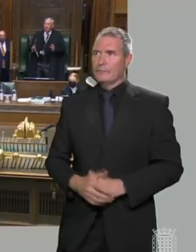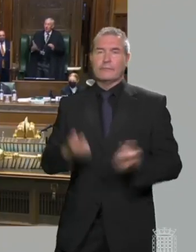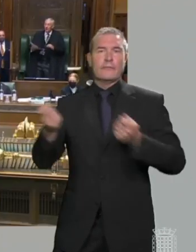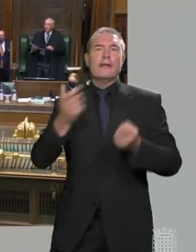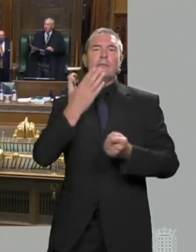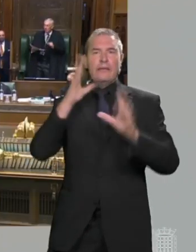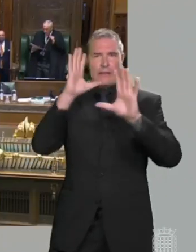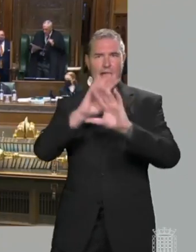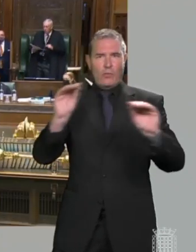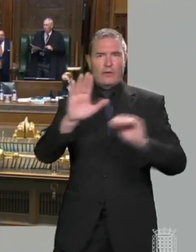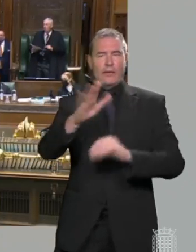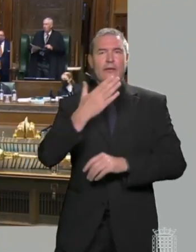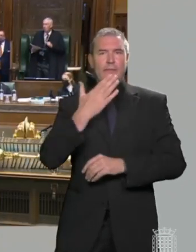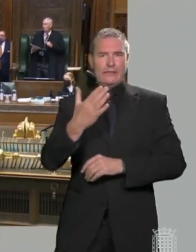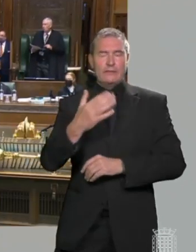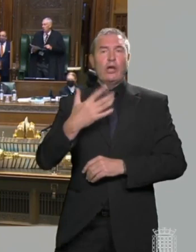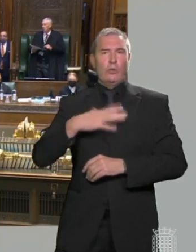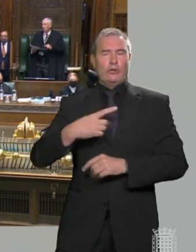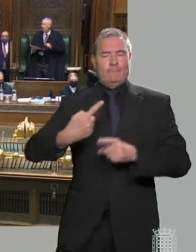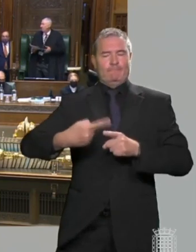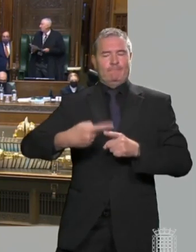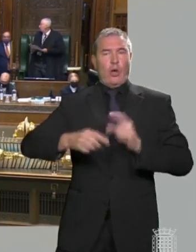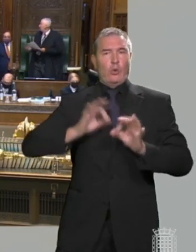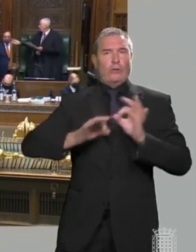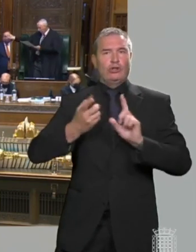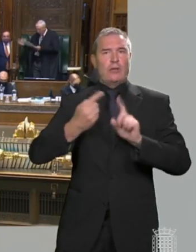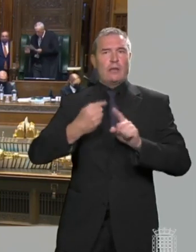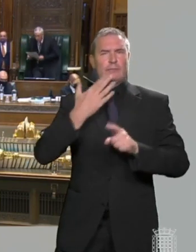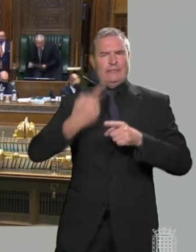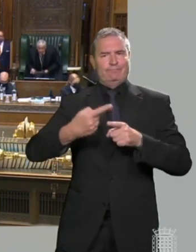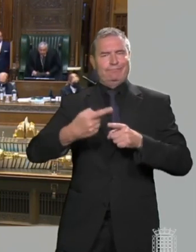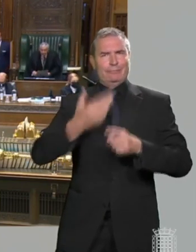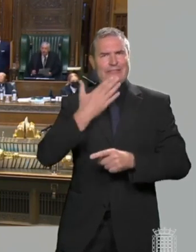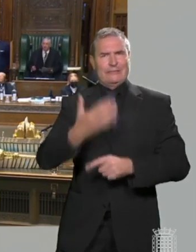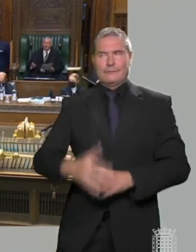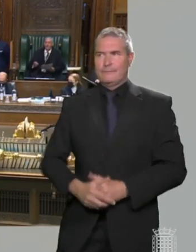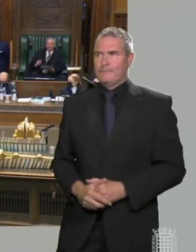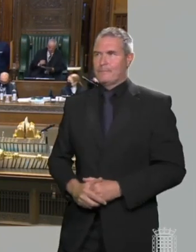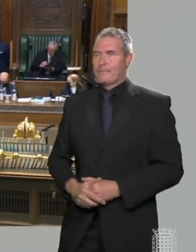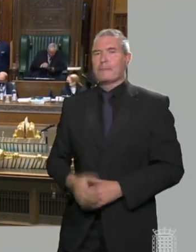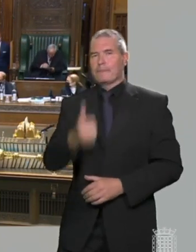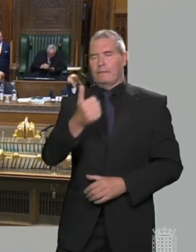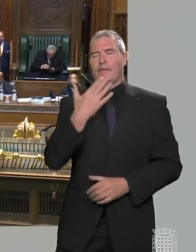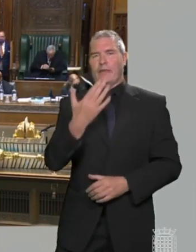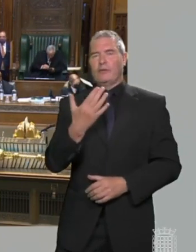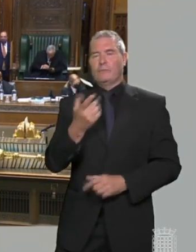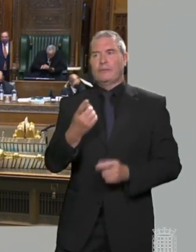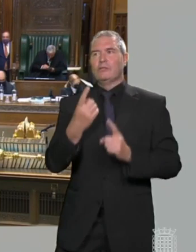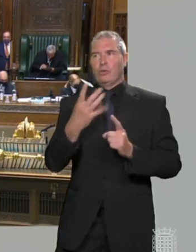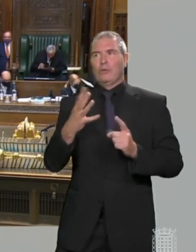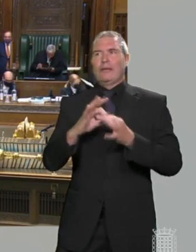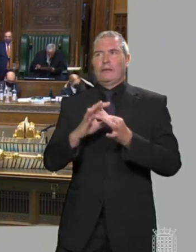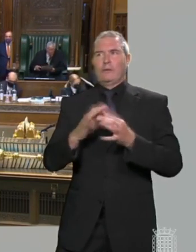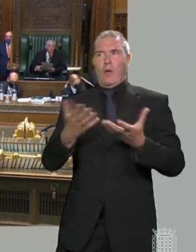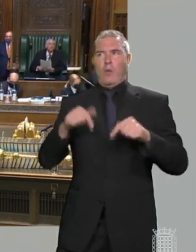to everybody, we now need to turbocharge questions and answers. All right. Thank you, Mr Speaker. Thanks to our unique geography,